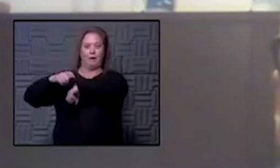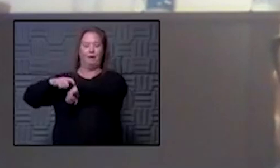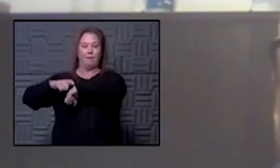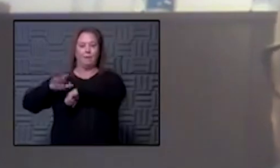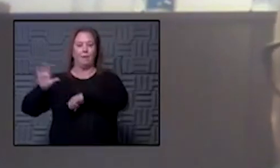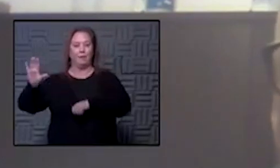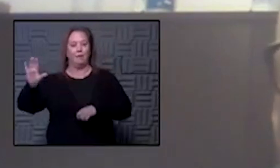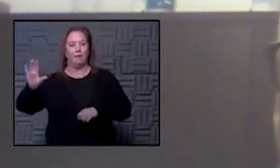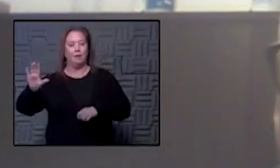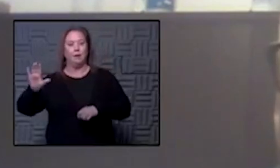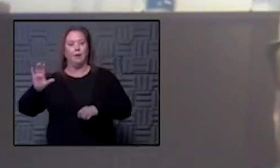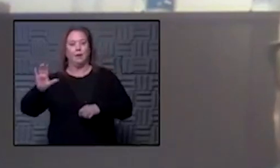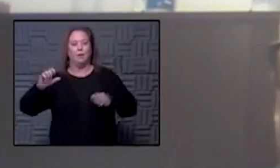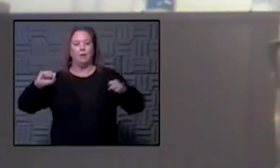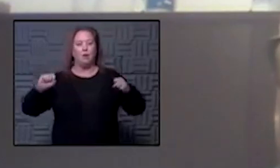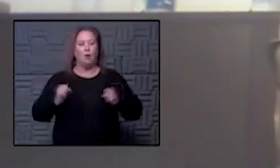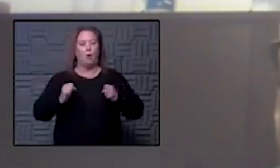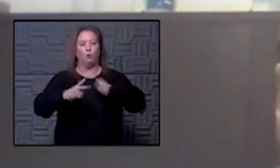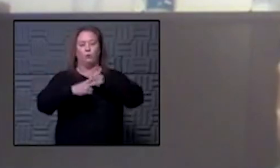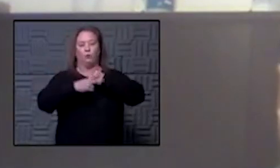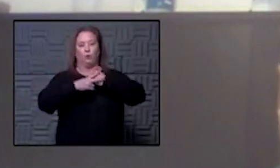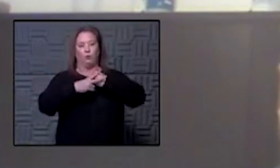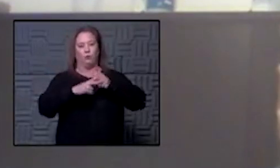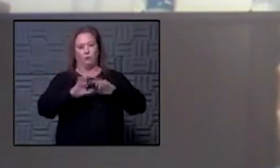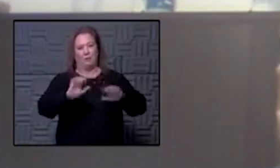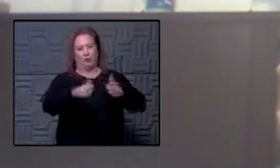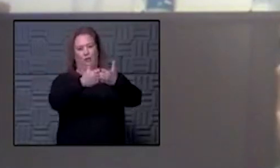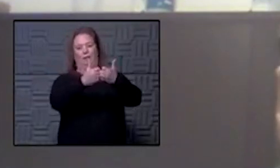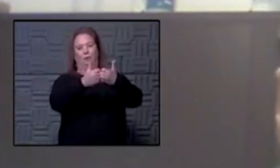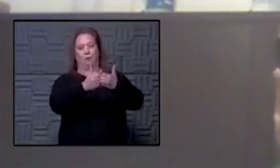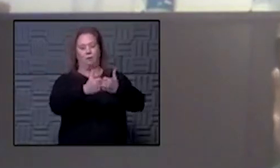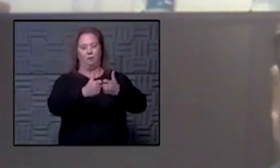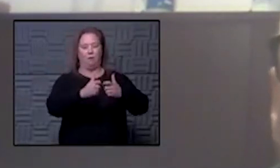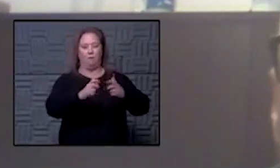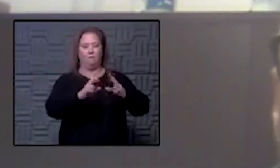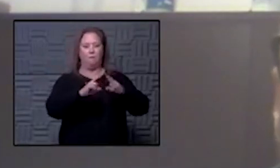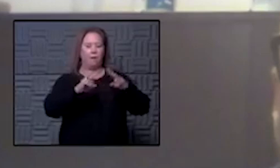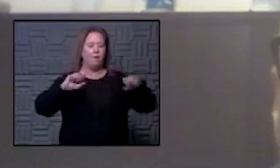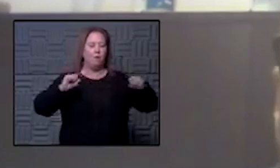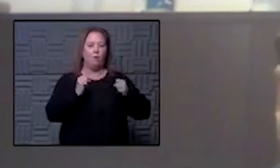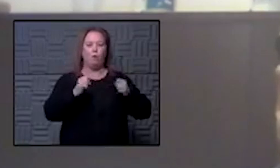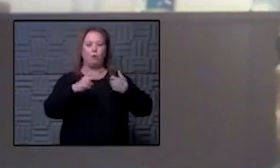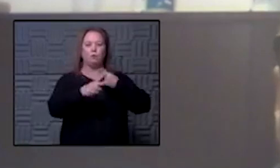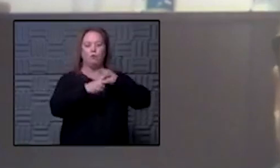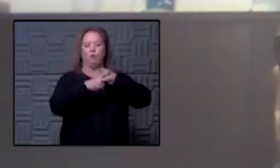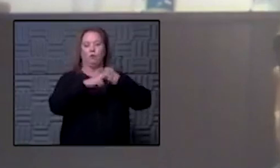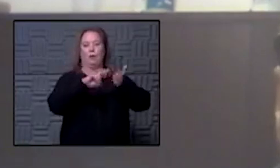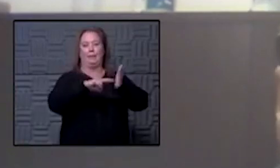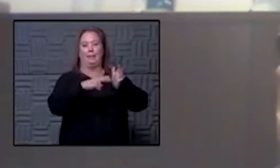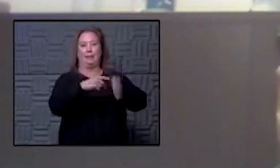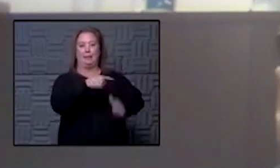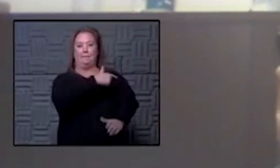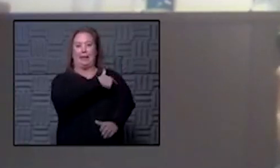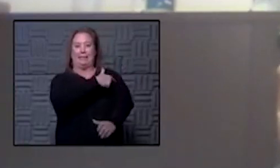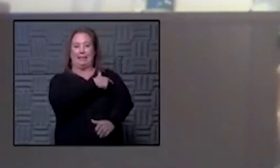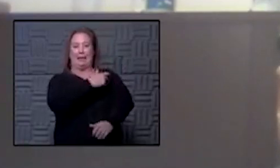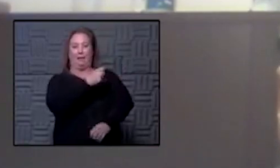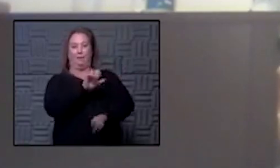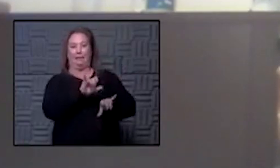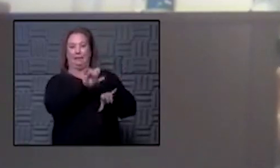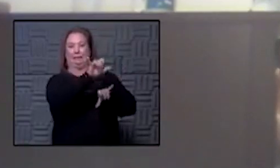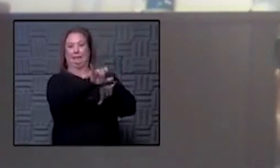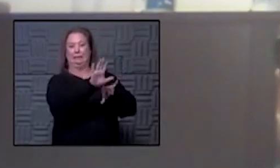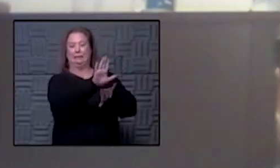because the ultra cold storage is going to be more of a challenge it means that the vaccine will have to be held